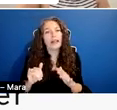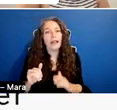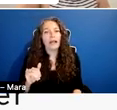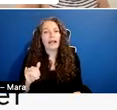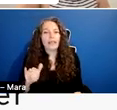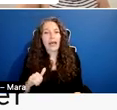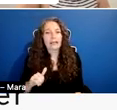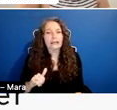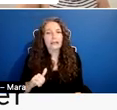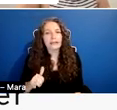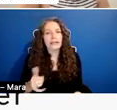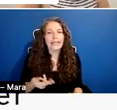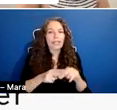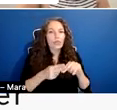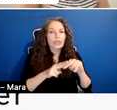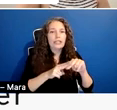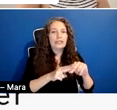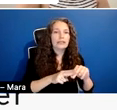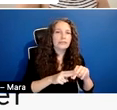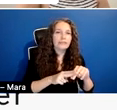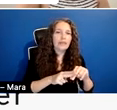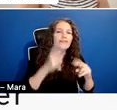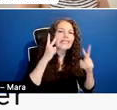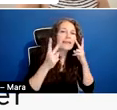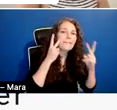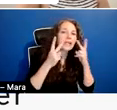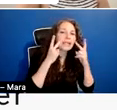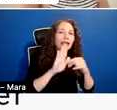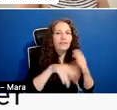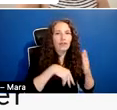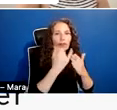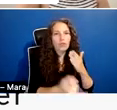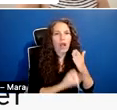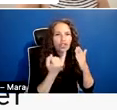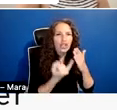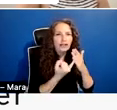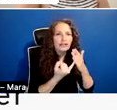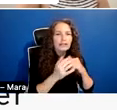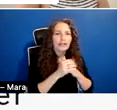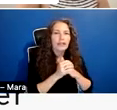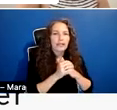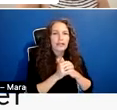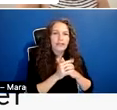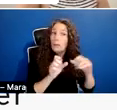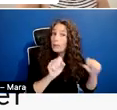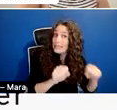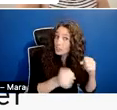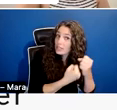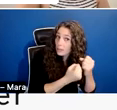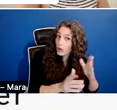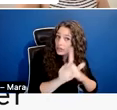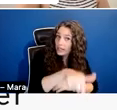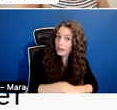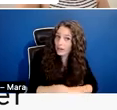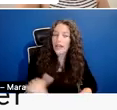with other potential supporters. And also always at the end, the Q and A portion of a formal pitch or,